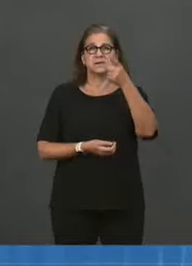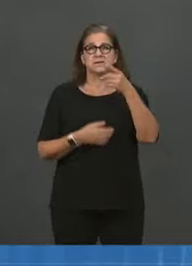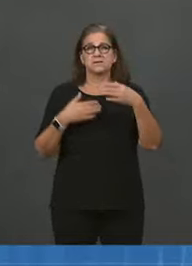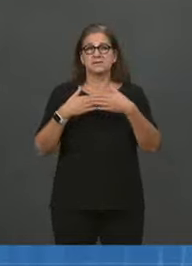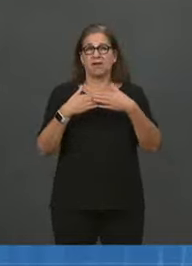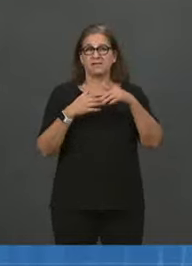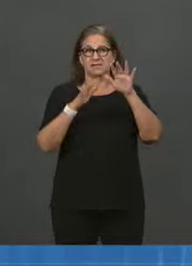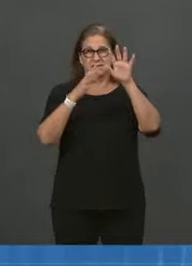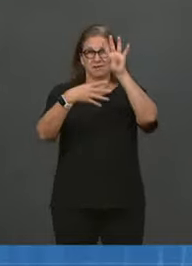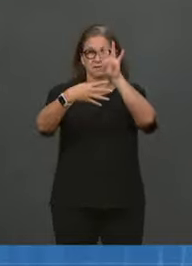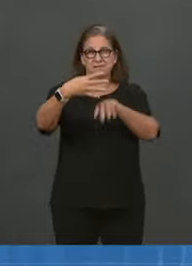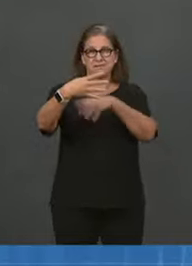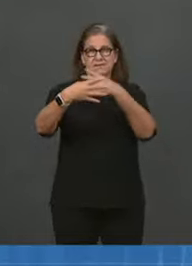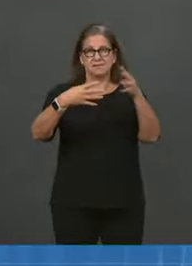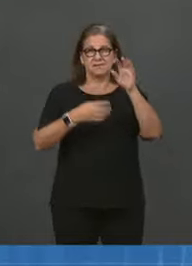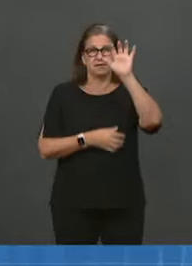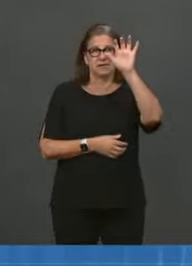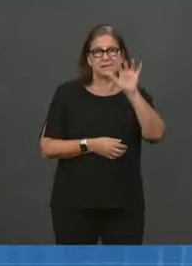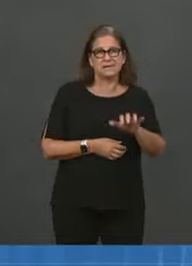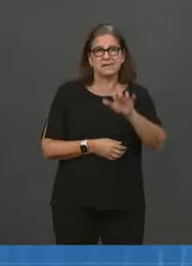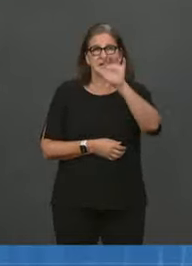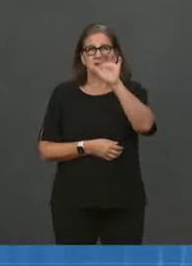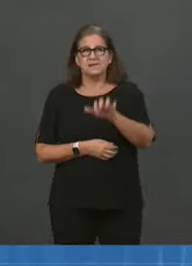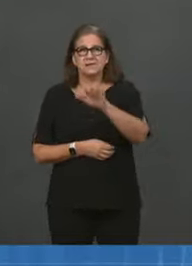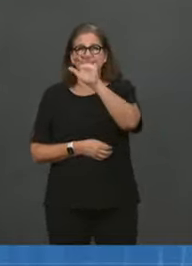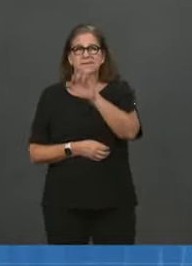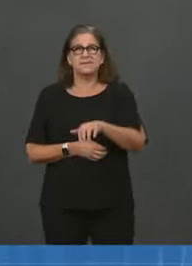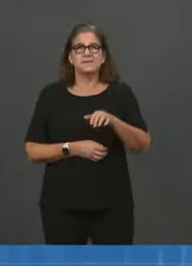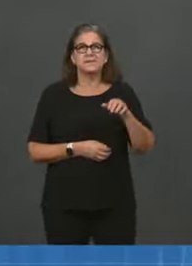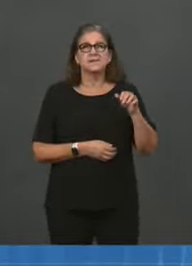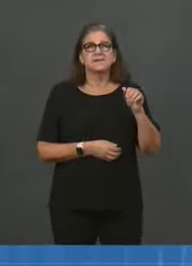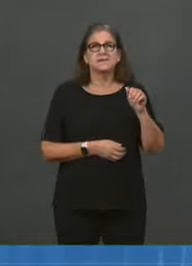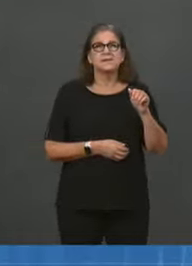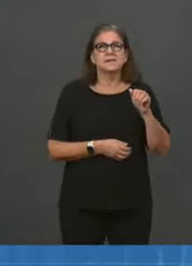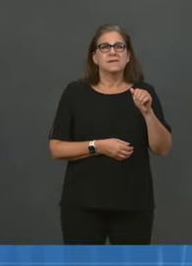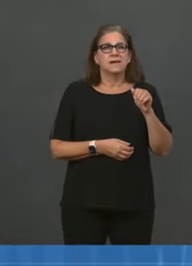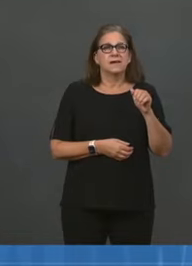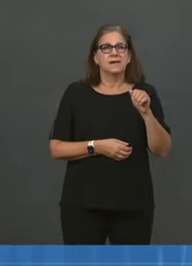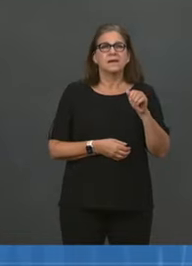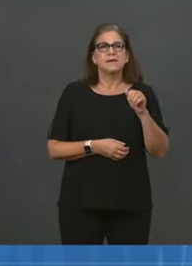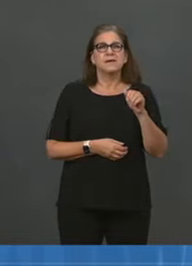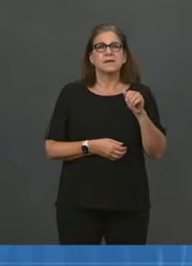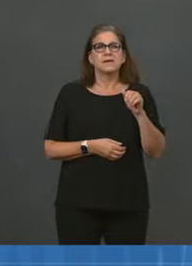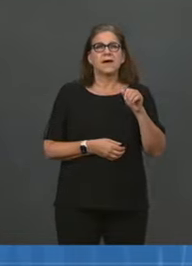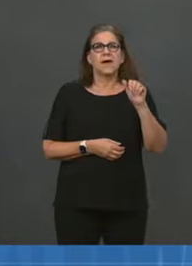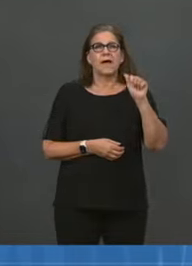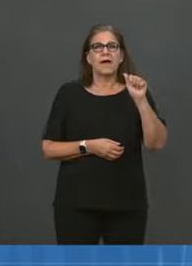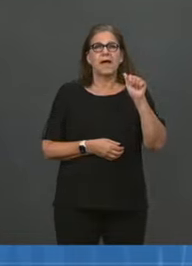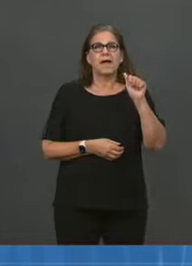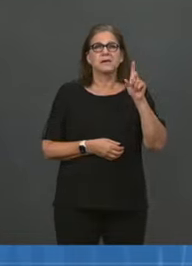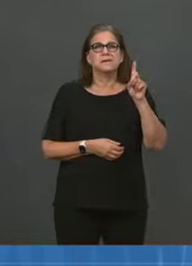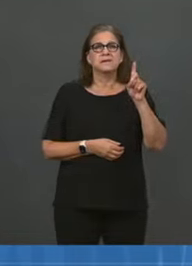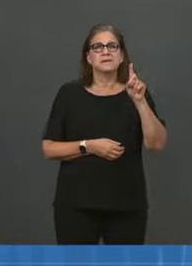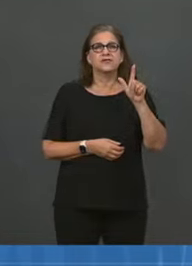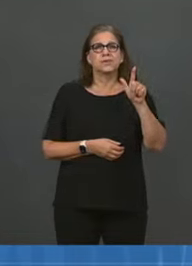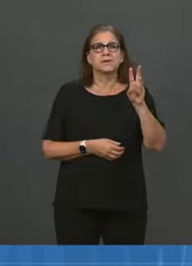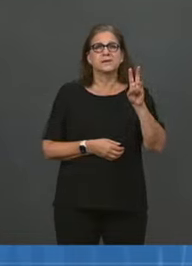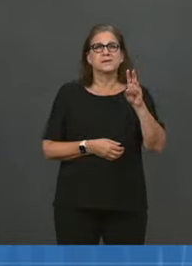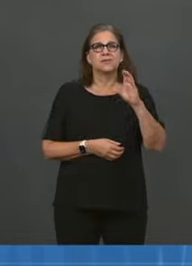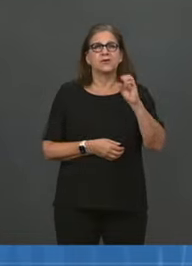where it says AD26, COVID-2.3, that is the original primary regimen.